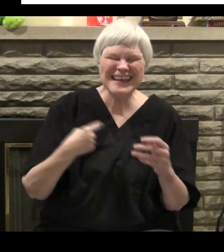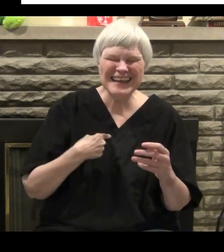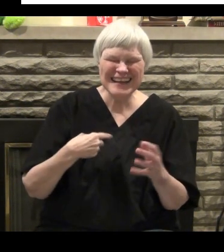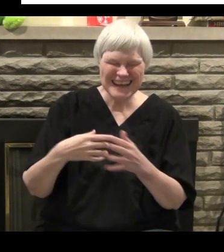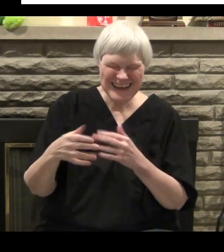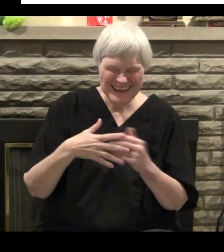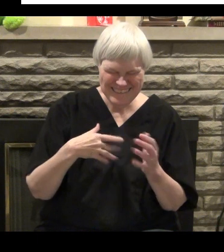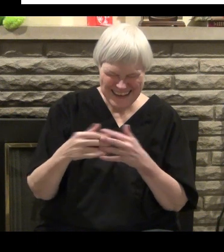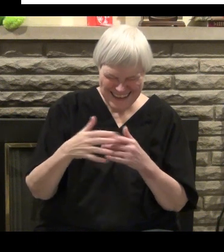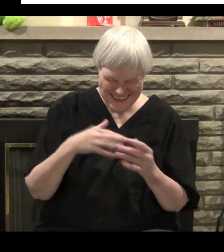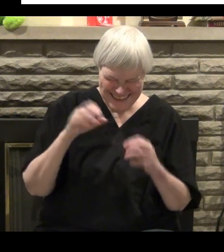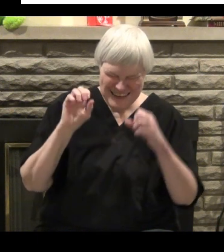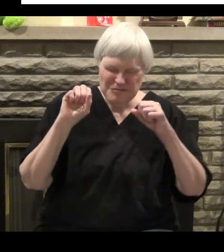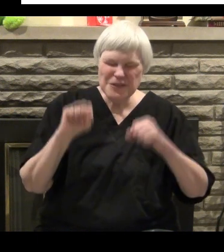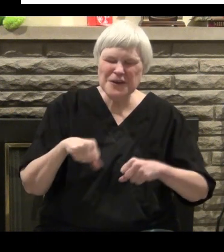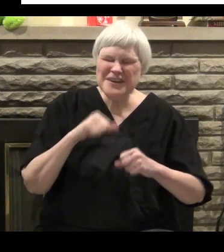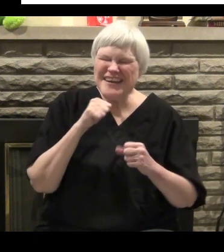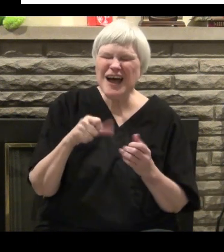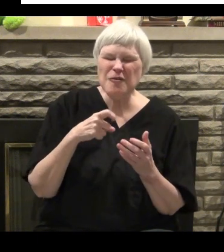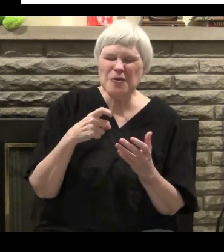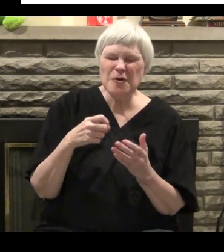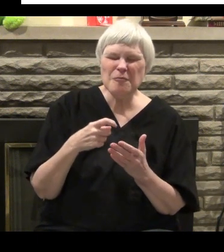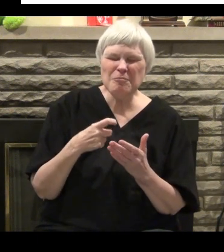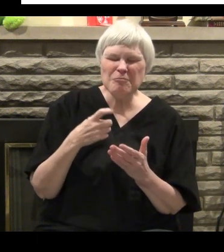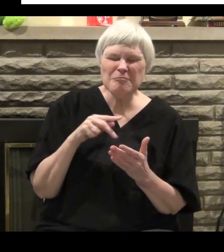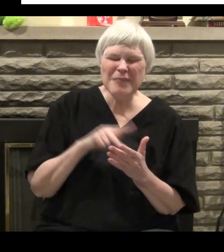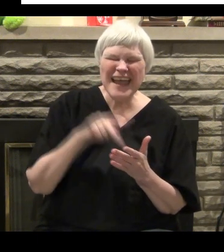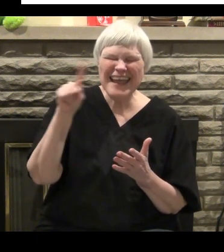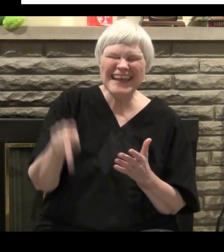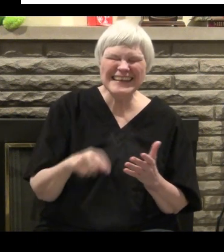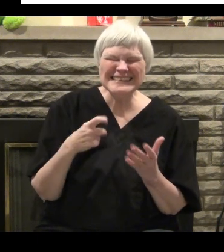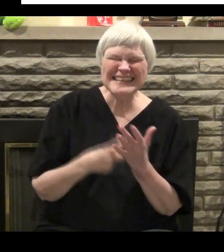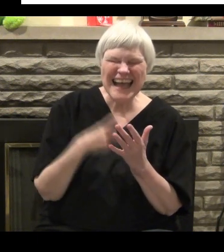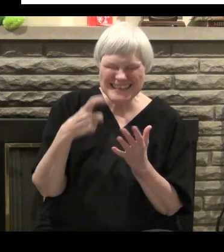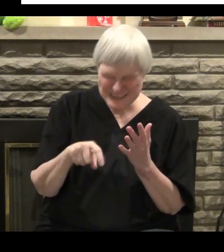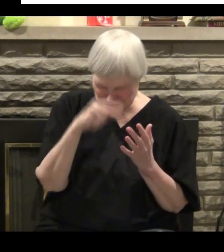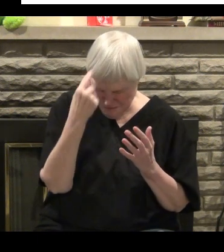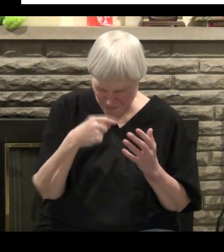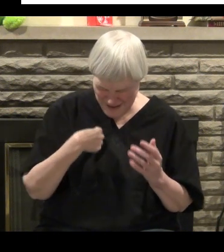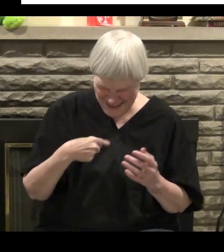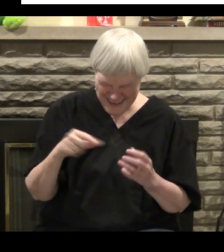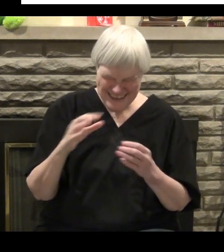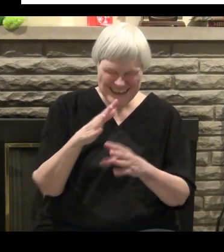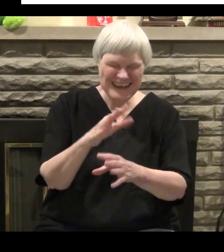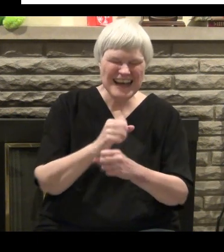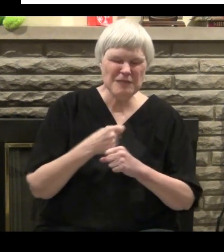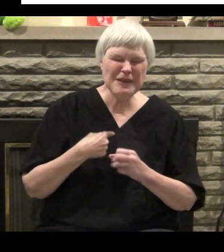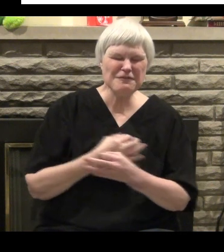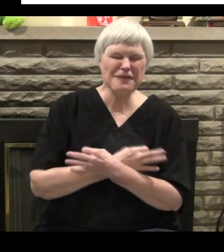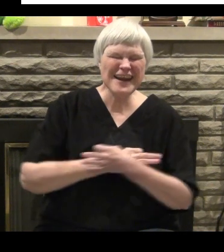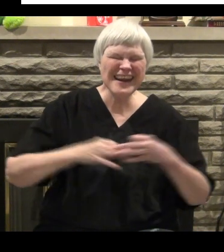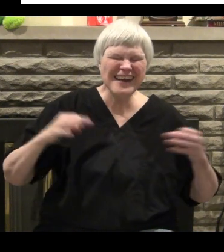Dad just loved me to death over it. know, they didn't get to claim me on the tax return that 60 or 61 there. But